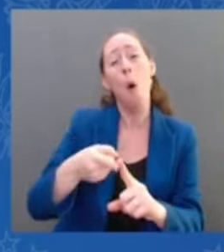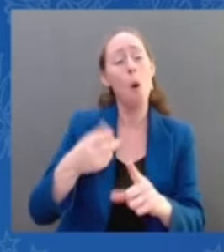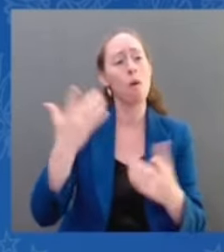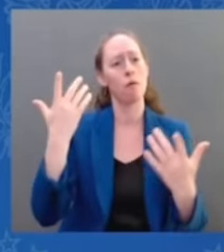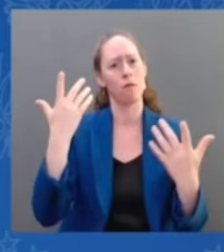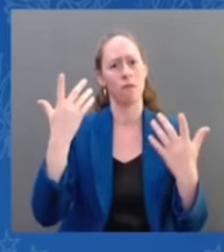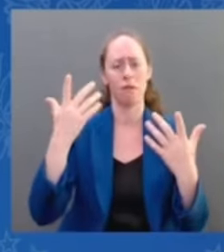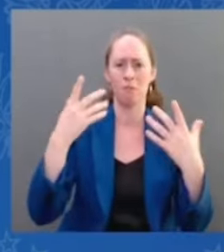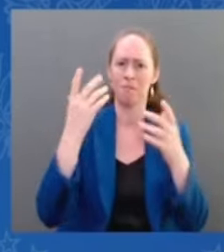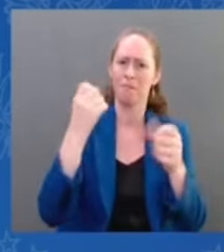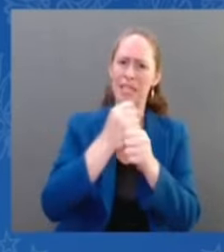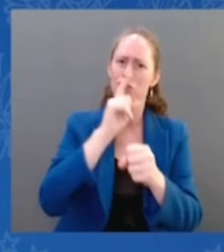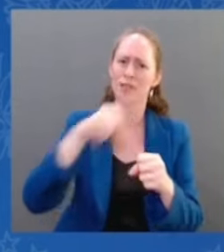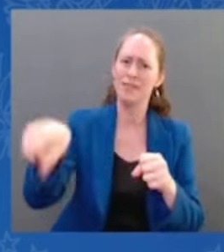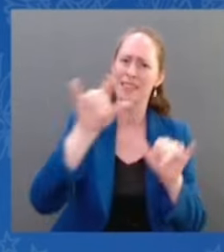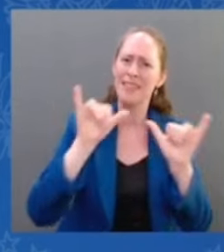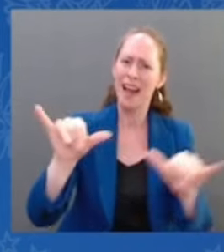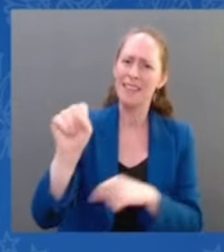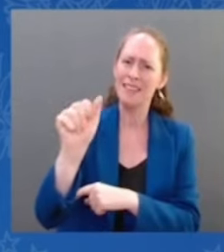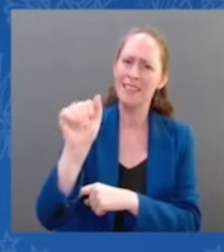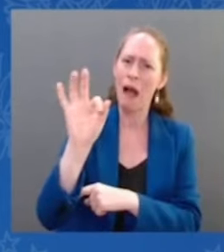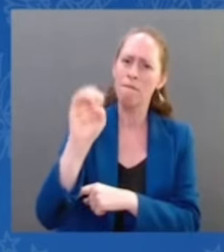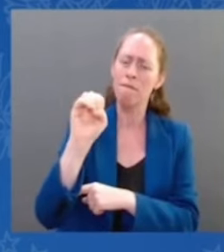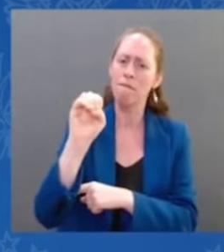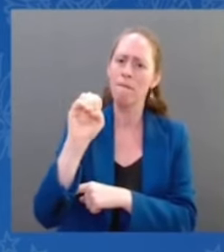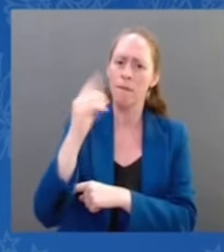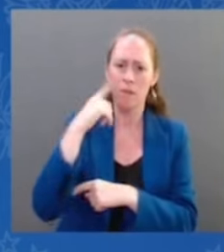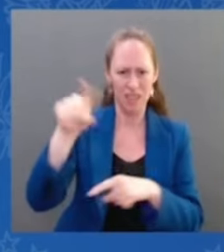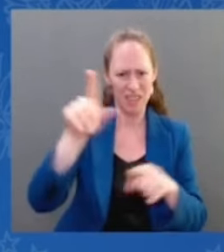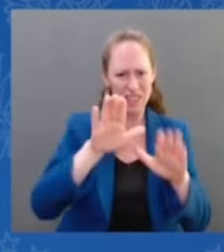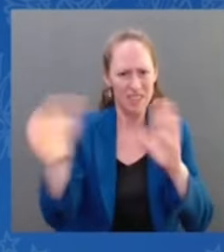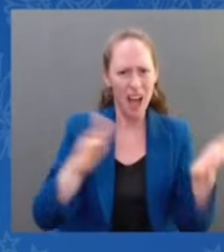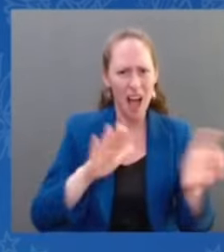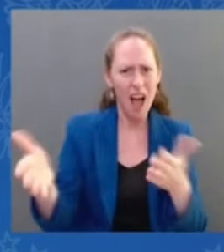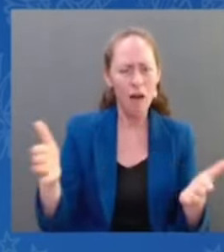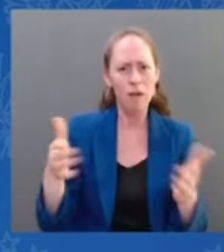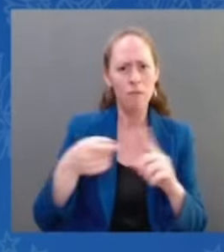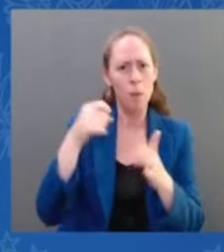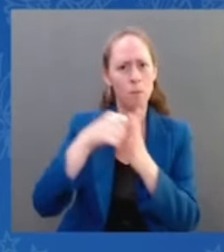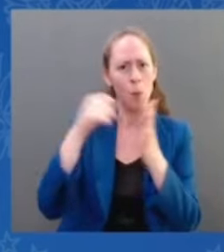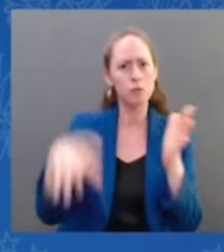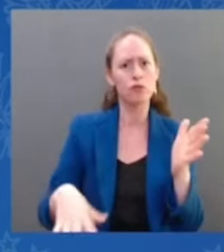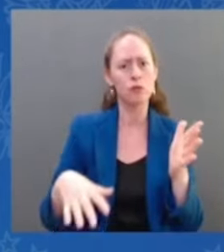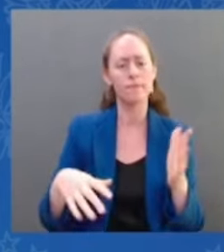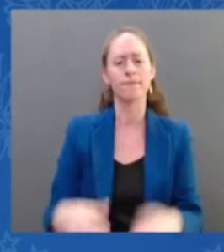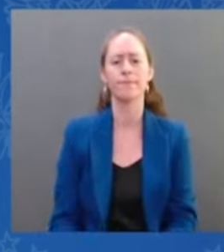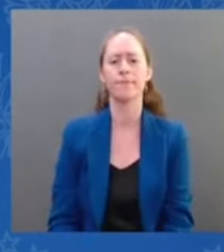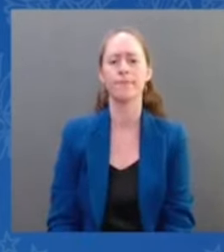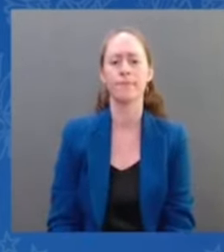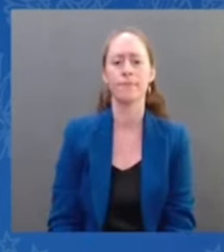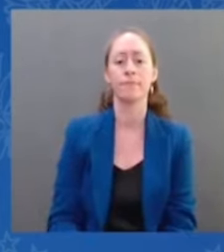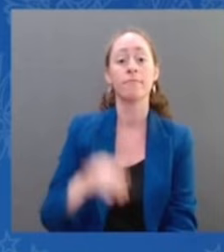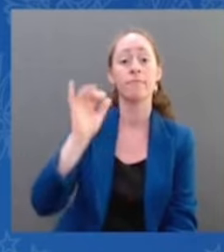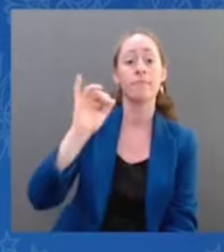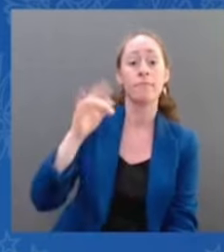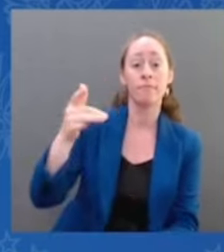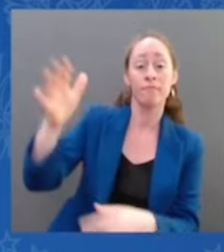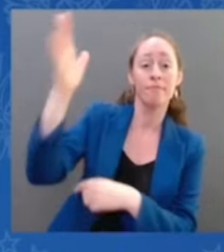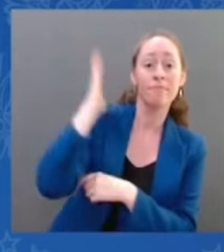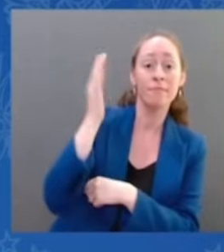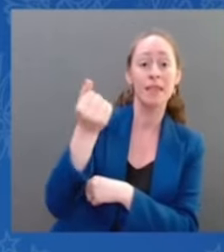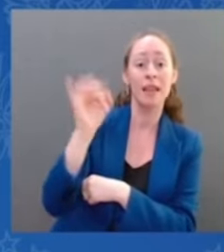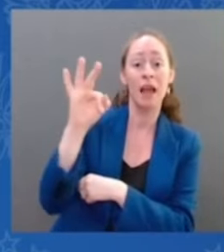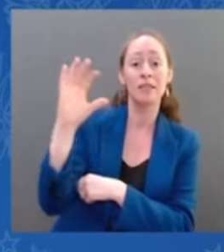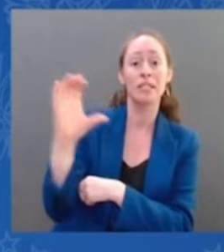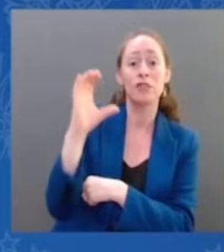frozen in the 19th century. So what happened? The dissenting opinion says as clear as you can possibly say it. And